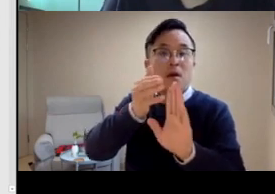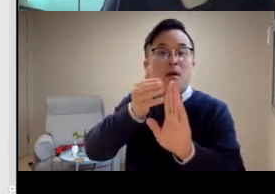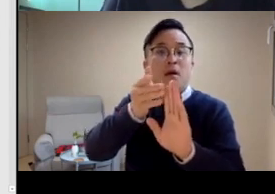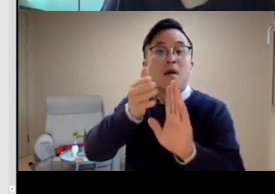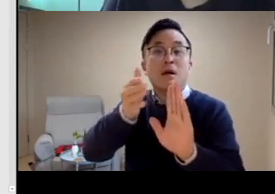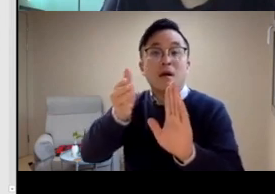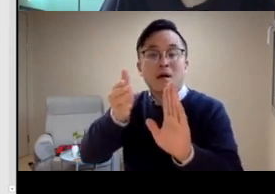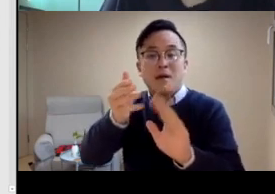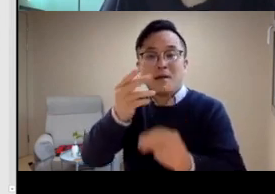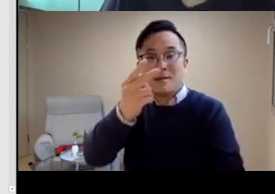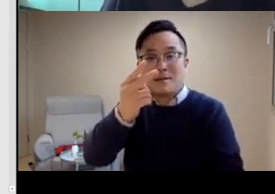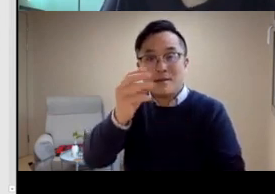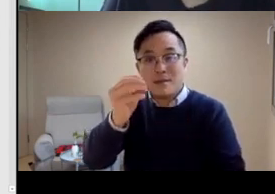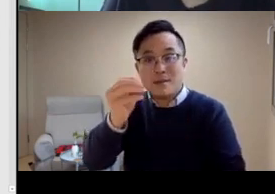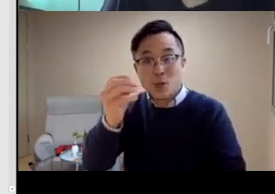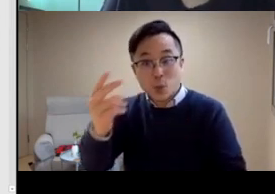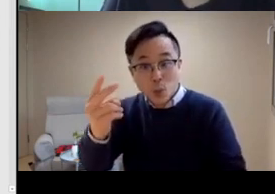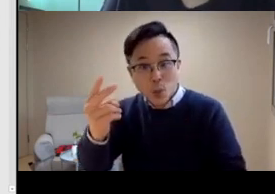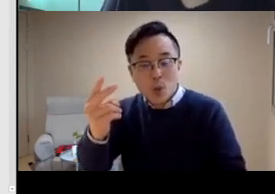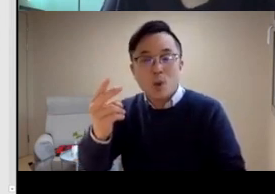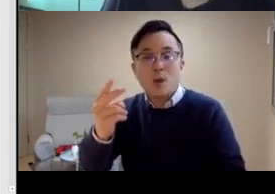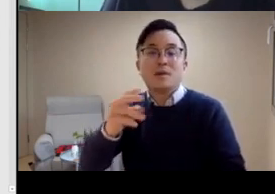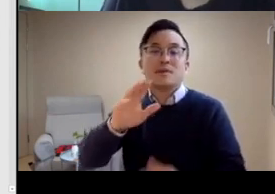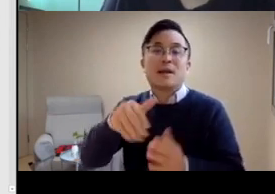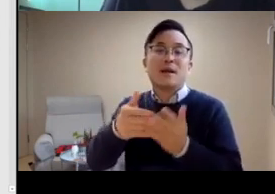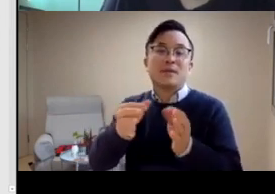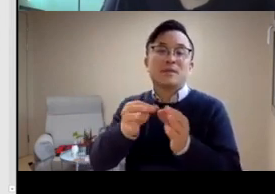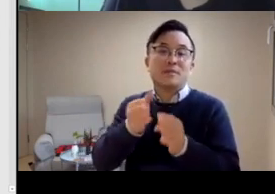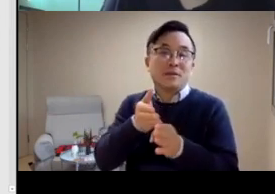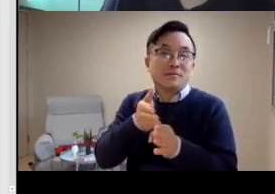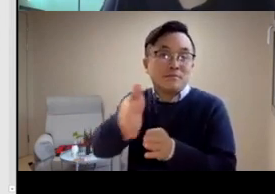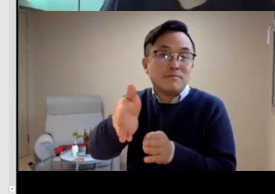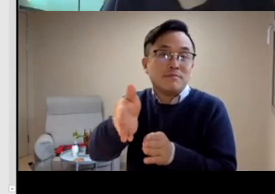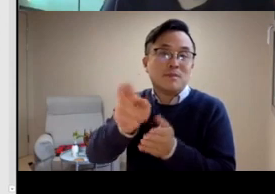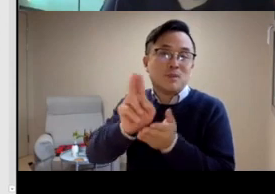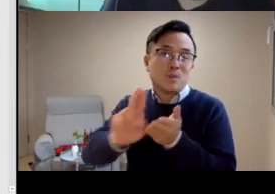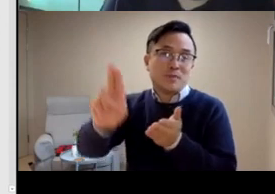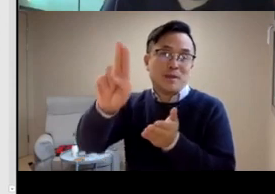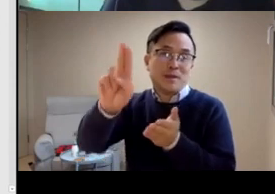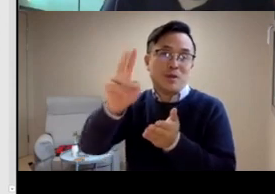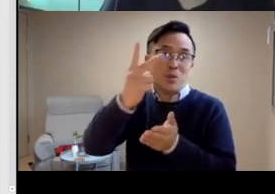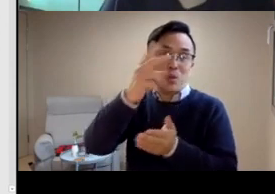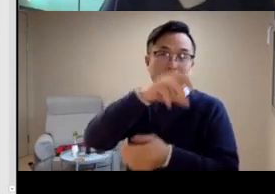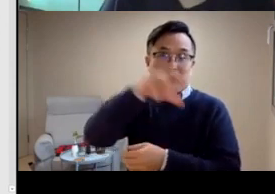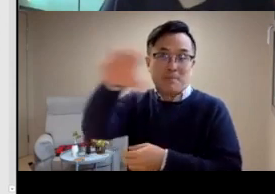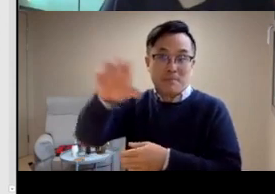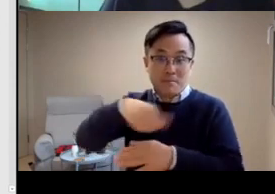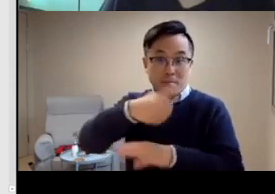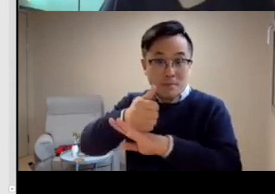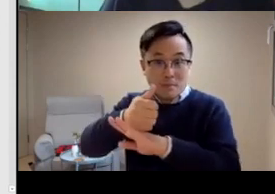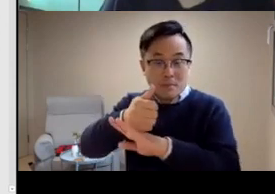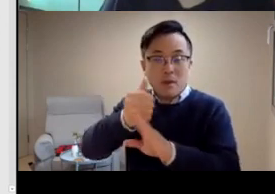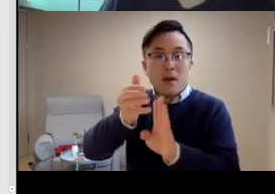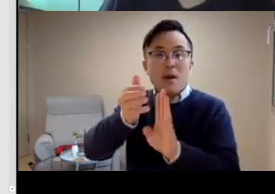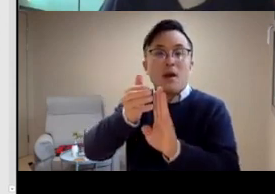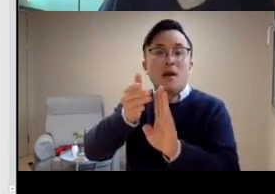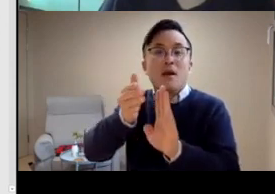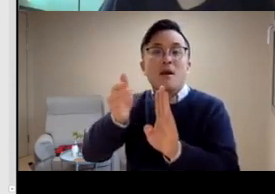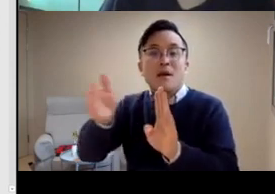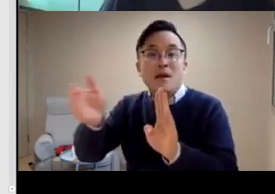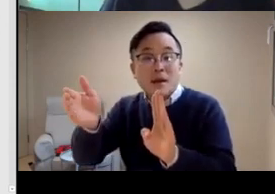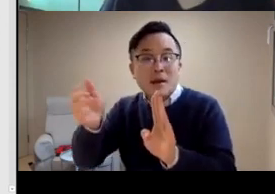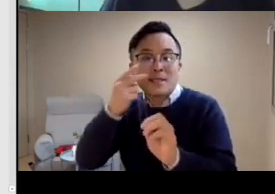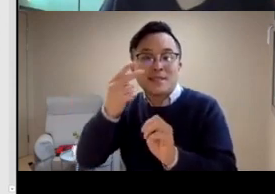to develop. They set up a sign language interpreting center. And then there were